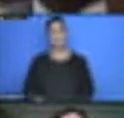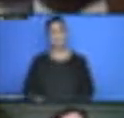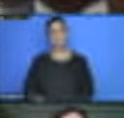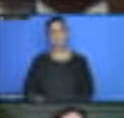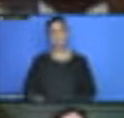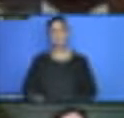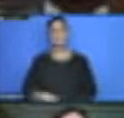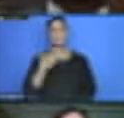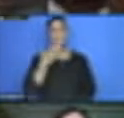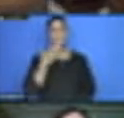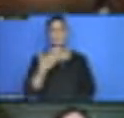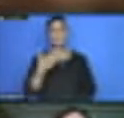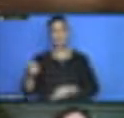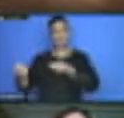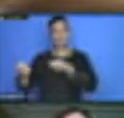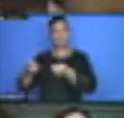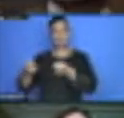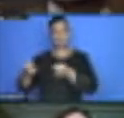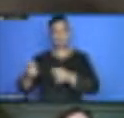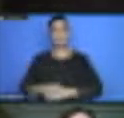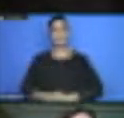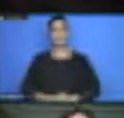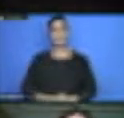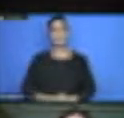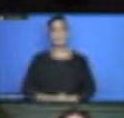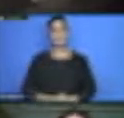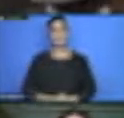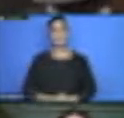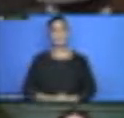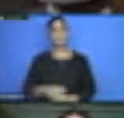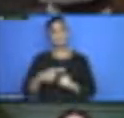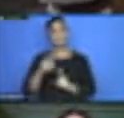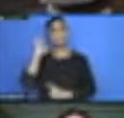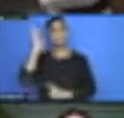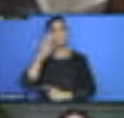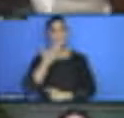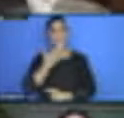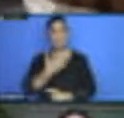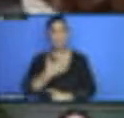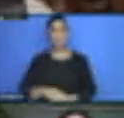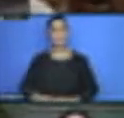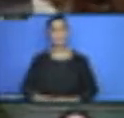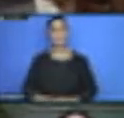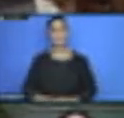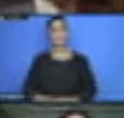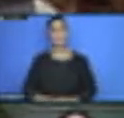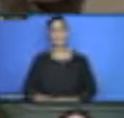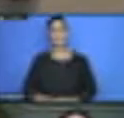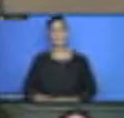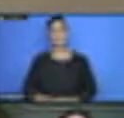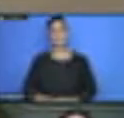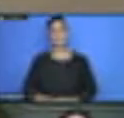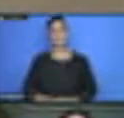excellent moderation and also for the speakers. I just wanted to start by saying that when you talk SDGs,